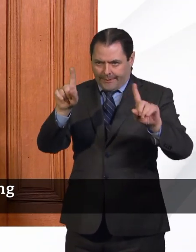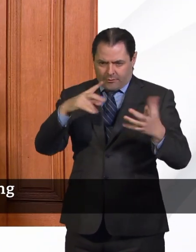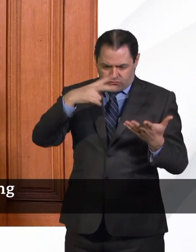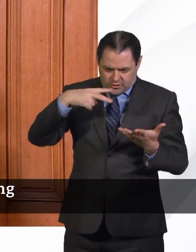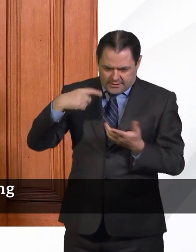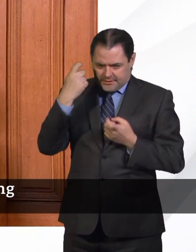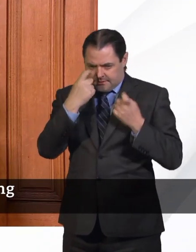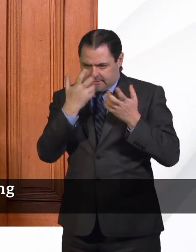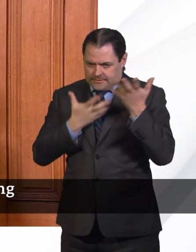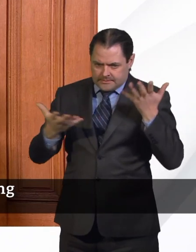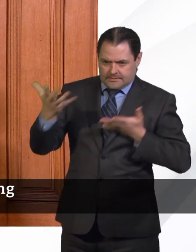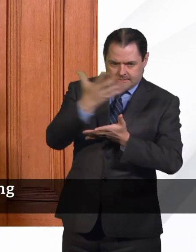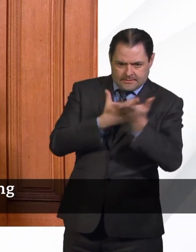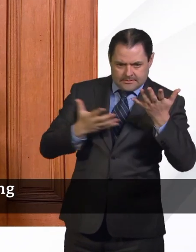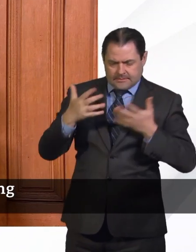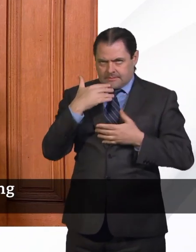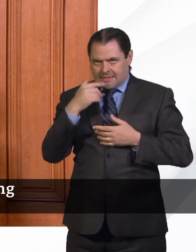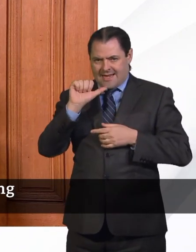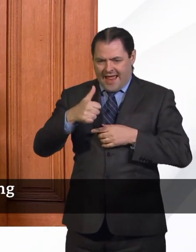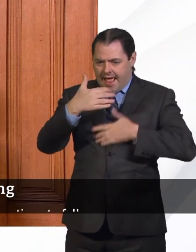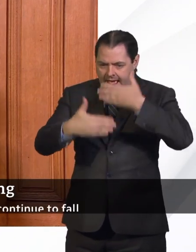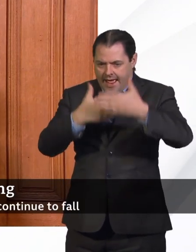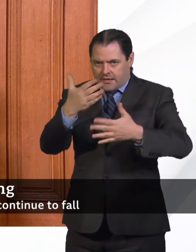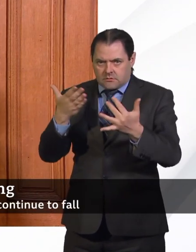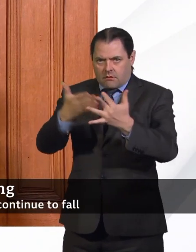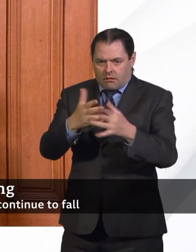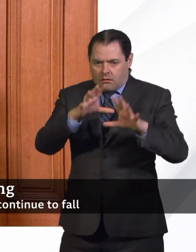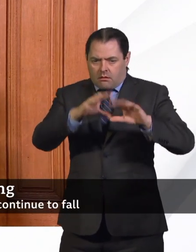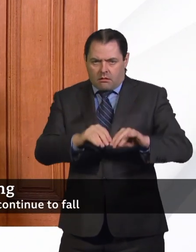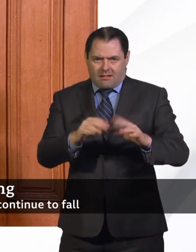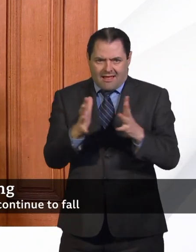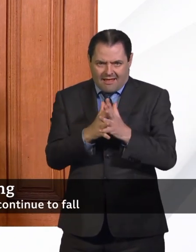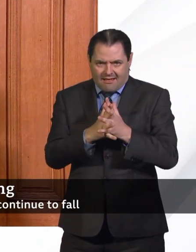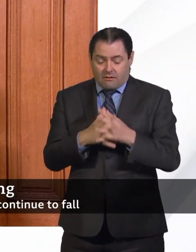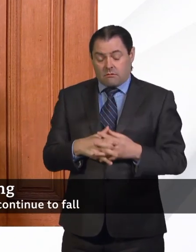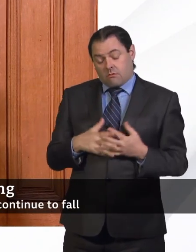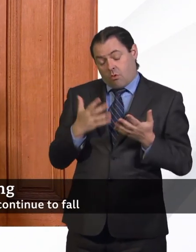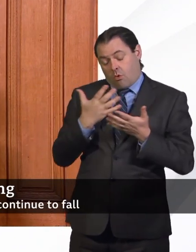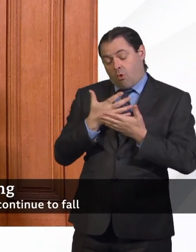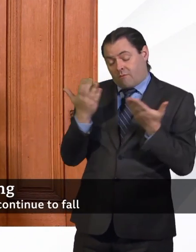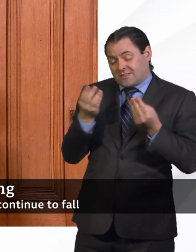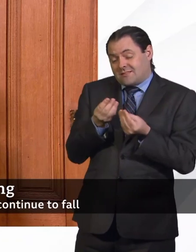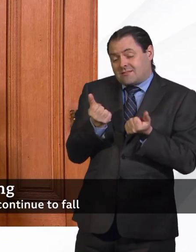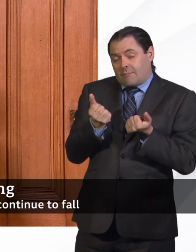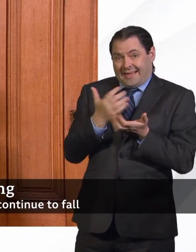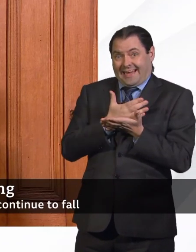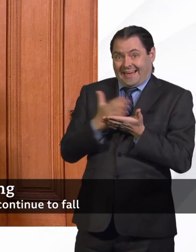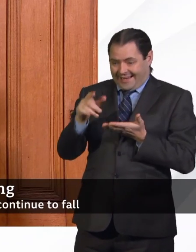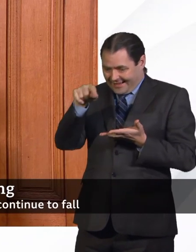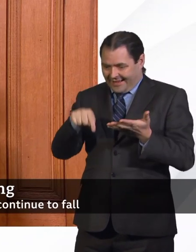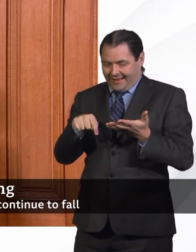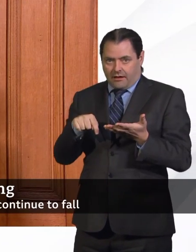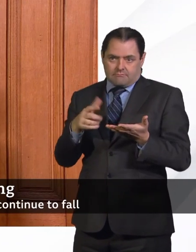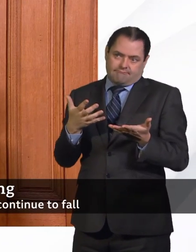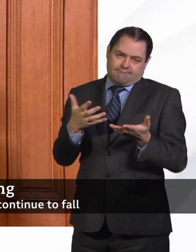widely discussed before, I think, deciding exactly what needs to be done. But clearly there are some fairly obvious conclusions that can be drawn, even